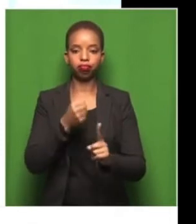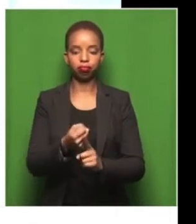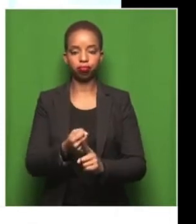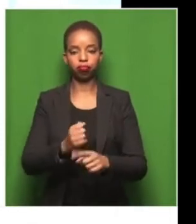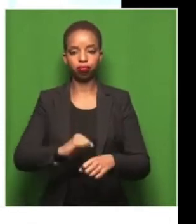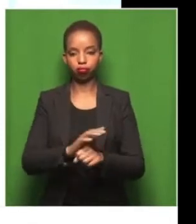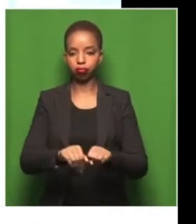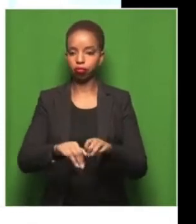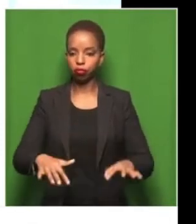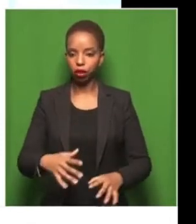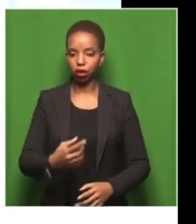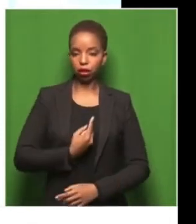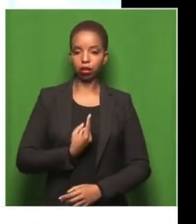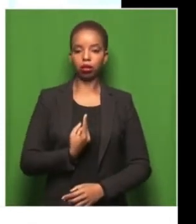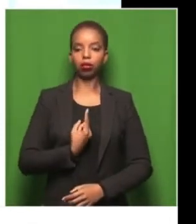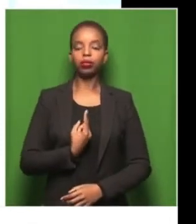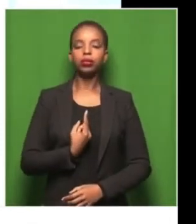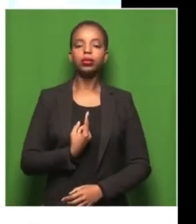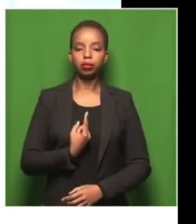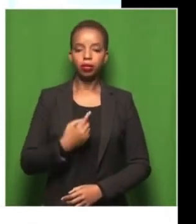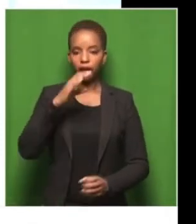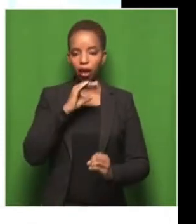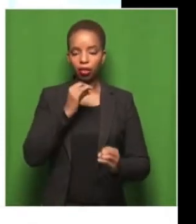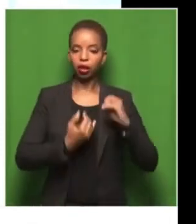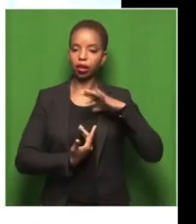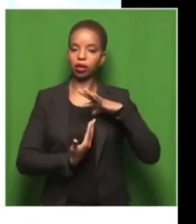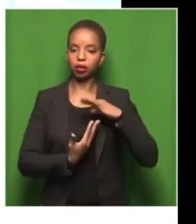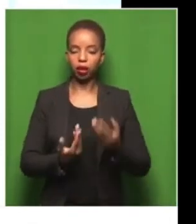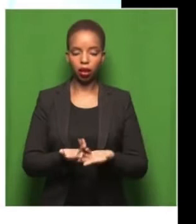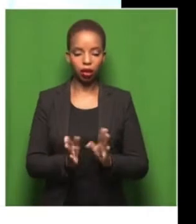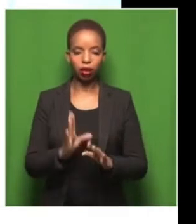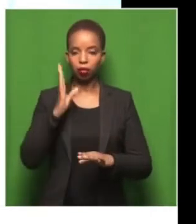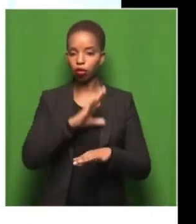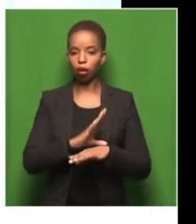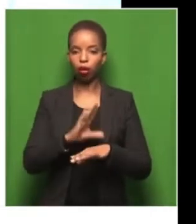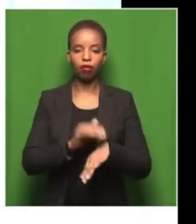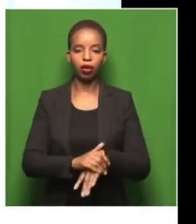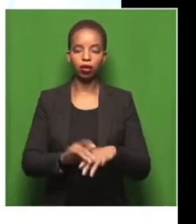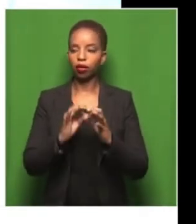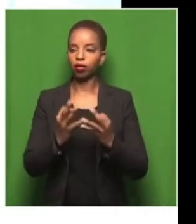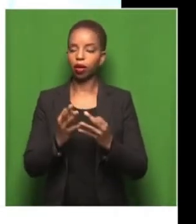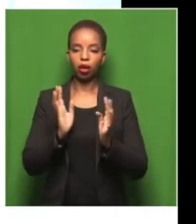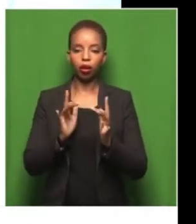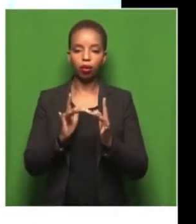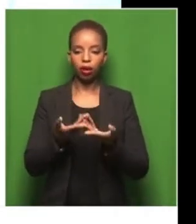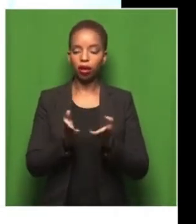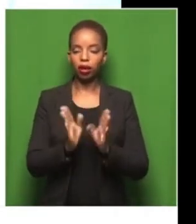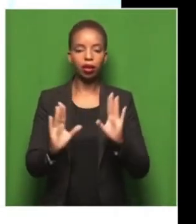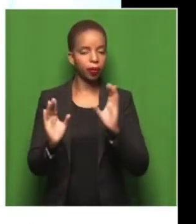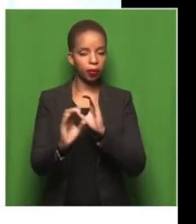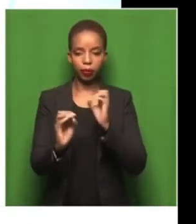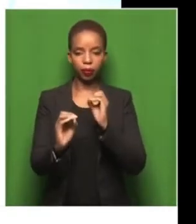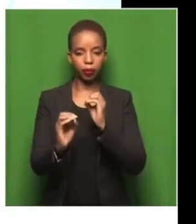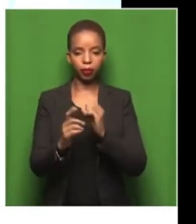on their own. And with nothing to inspire them, no family or friends contacting them. And I was really